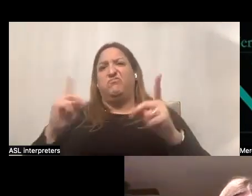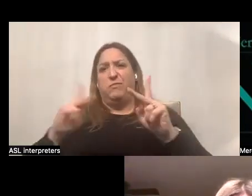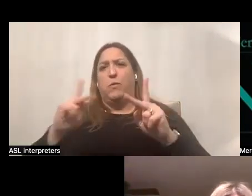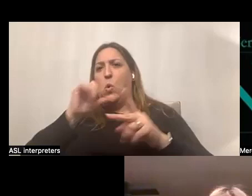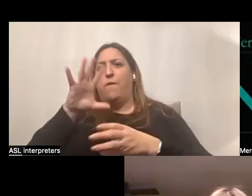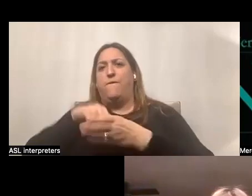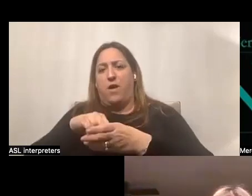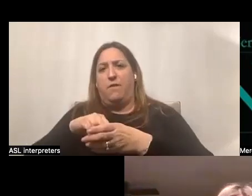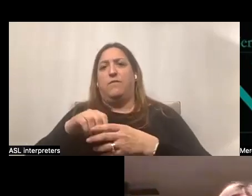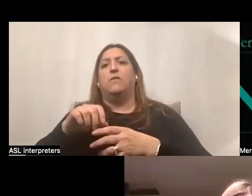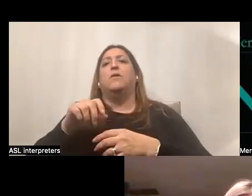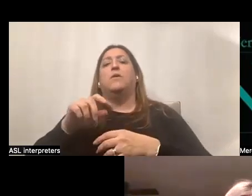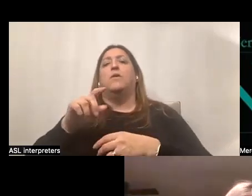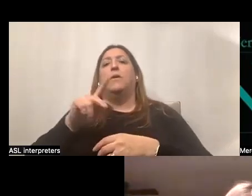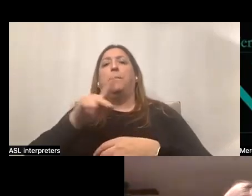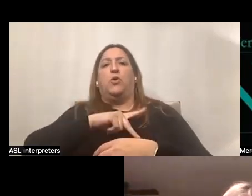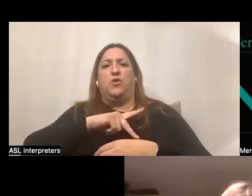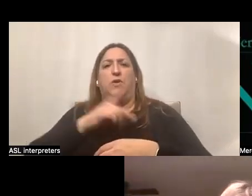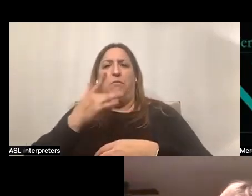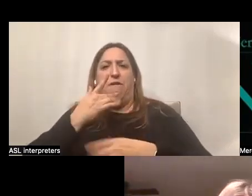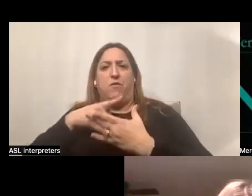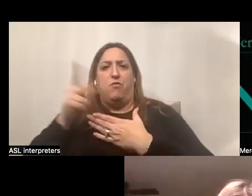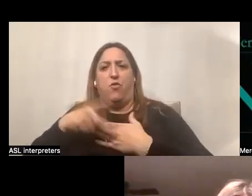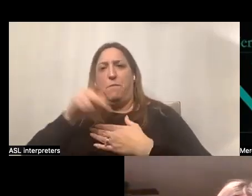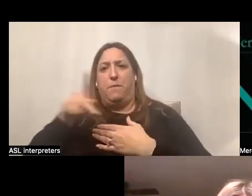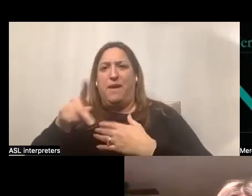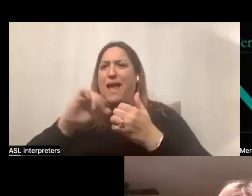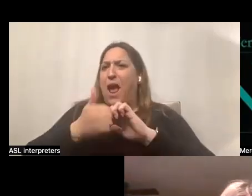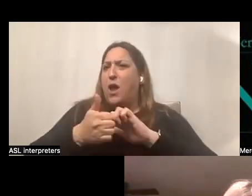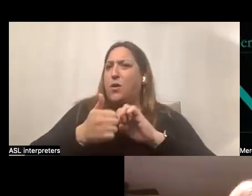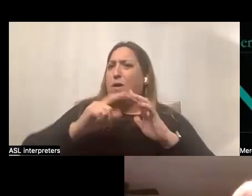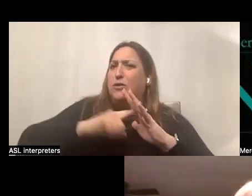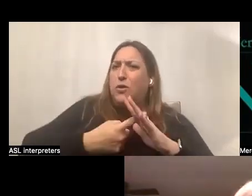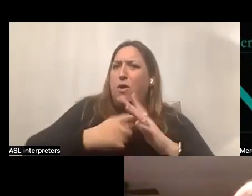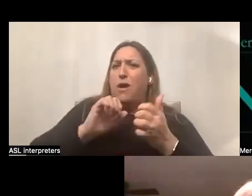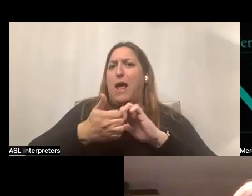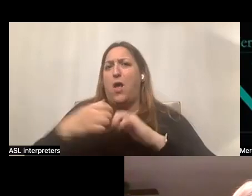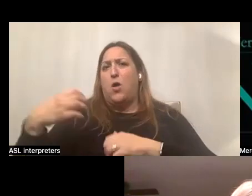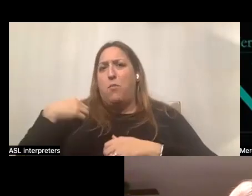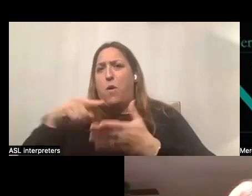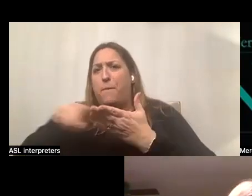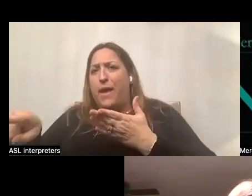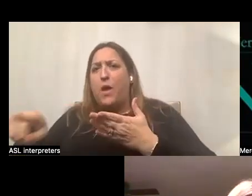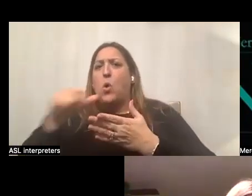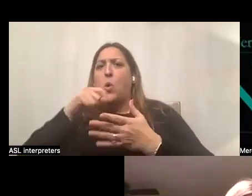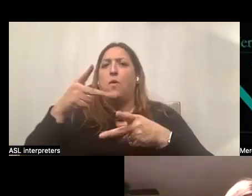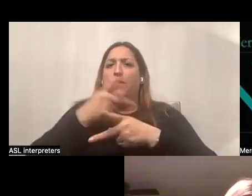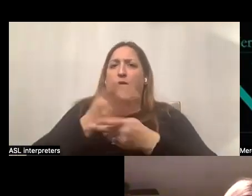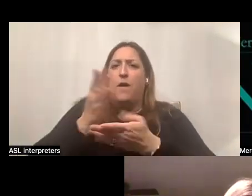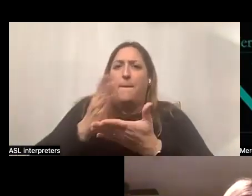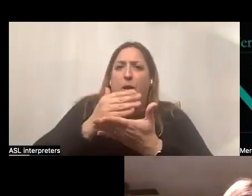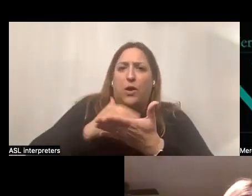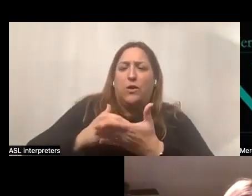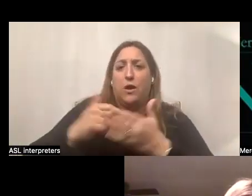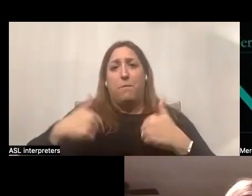personal preference program. How do I get started? How is my employee paid? Who determines the budget? Am I responsible for